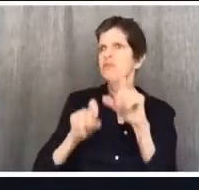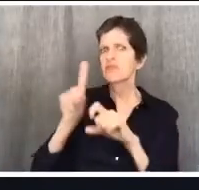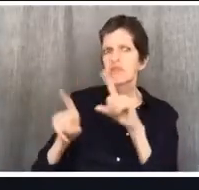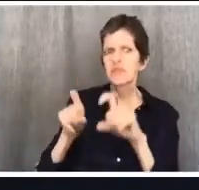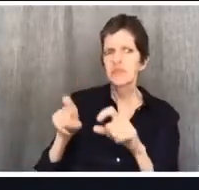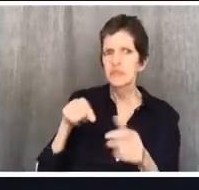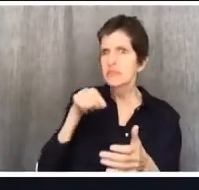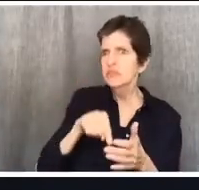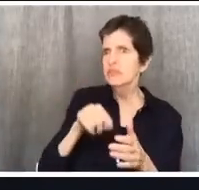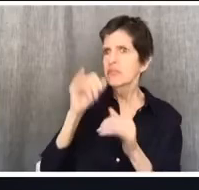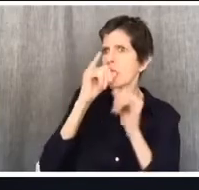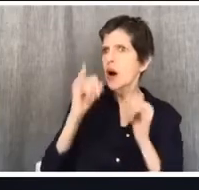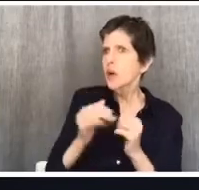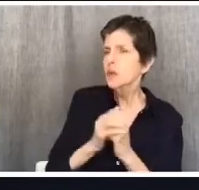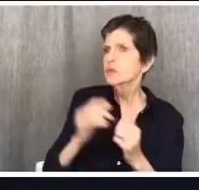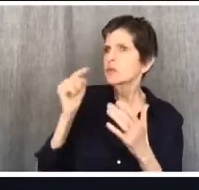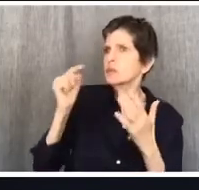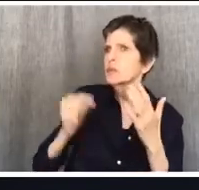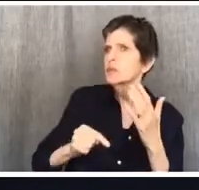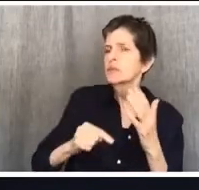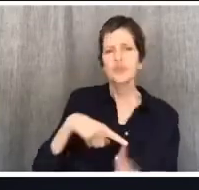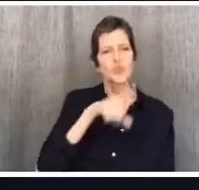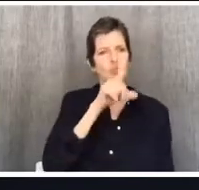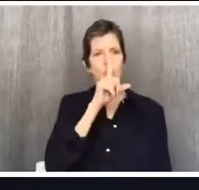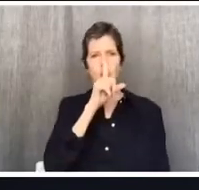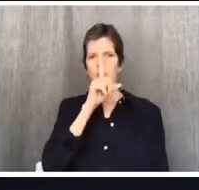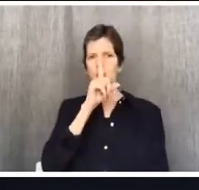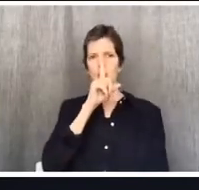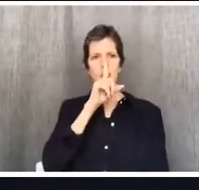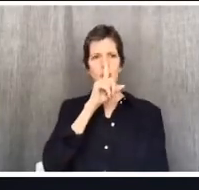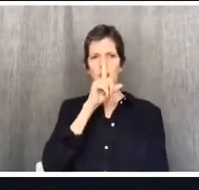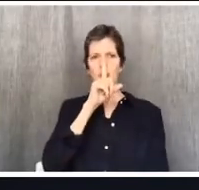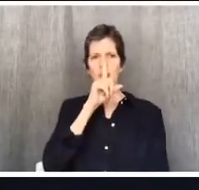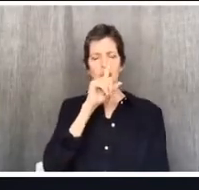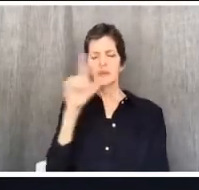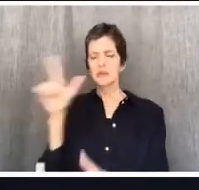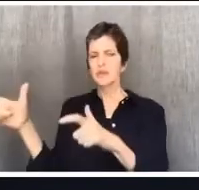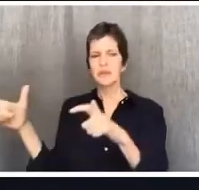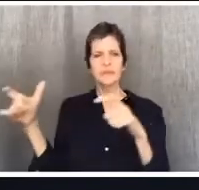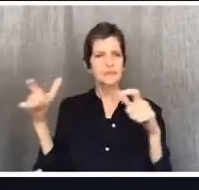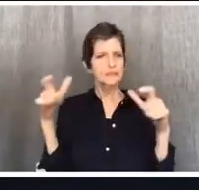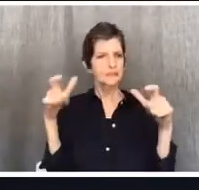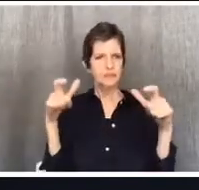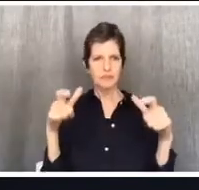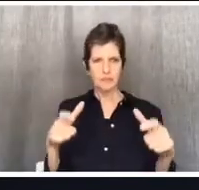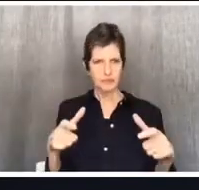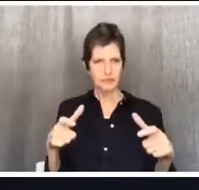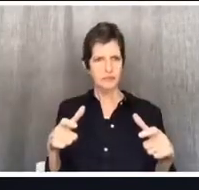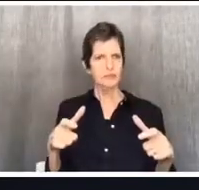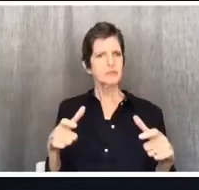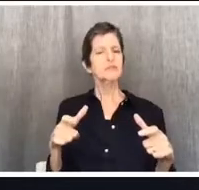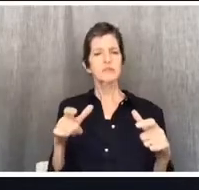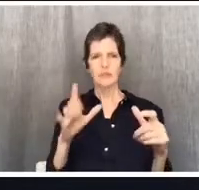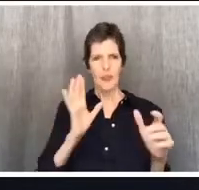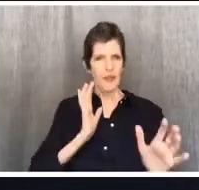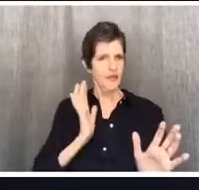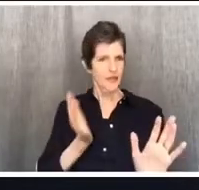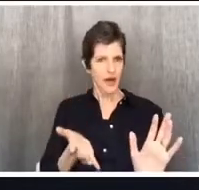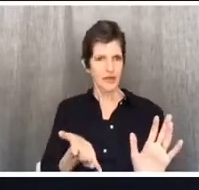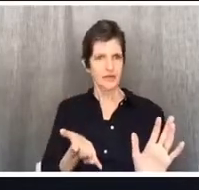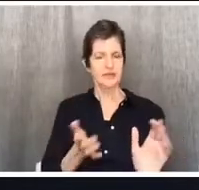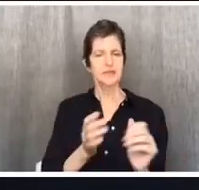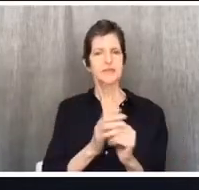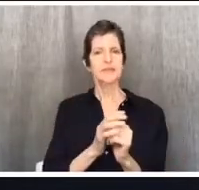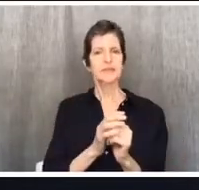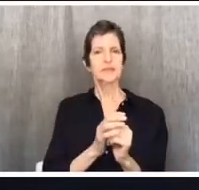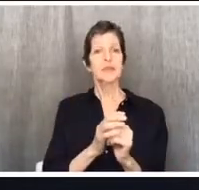not sinful to eat. Don't raise an issue of confidence, of conscience regarding it. He affirms the person's Christian liberty. And then